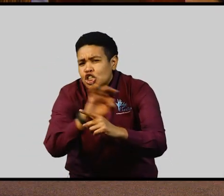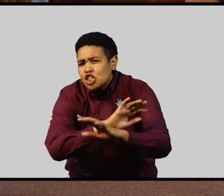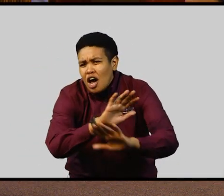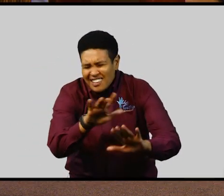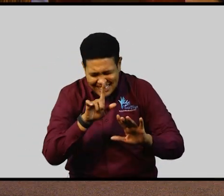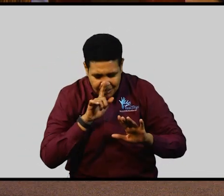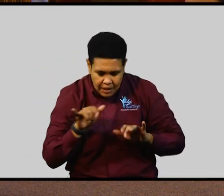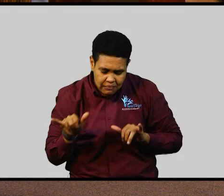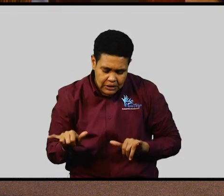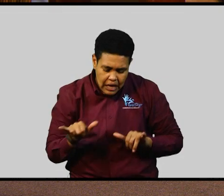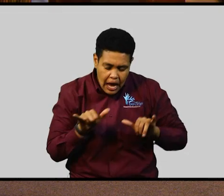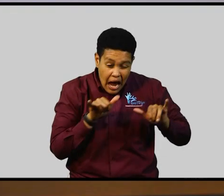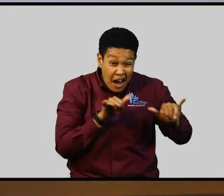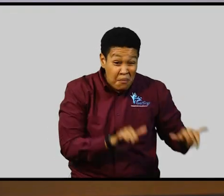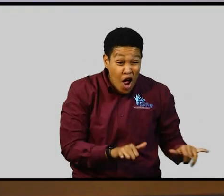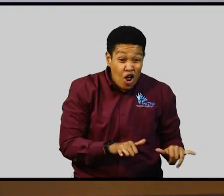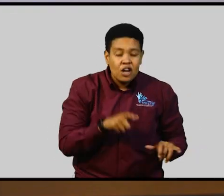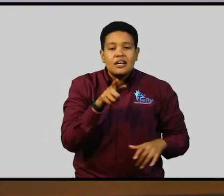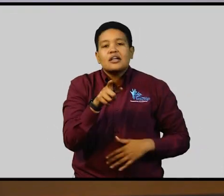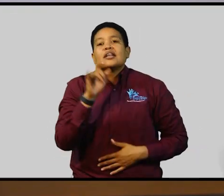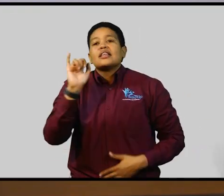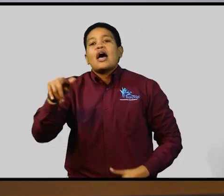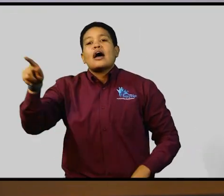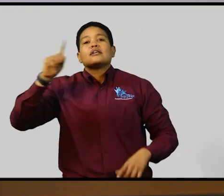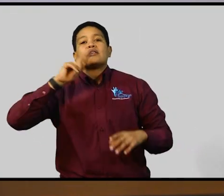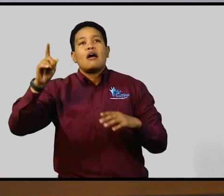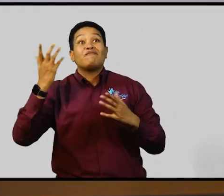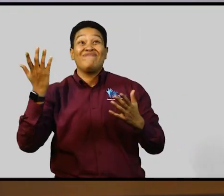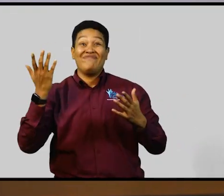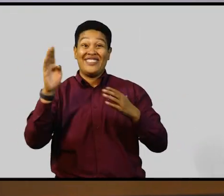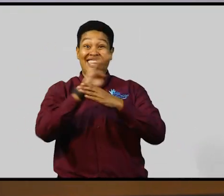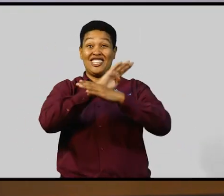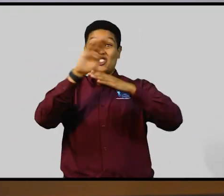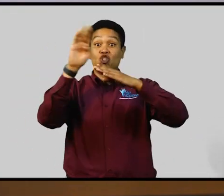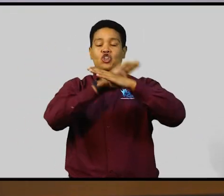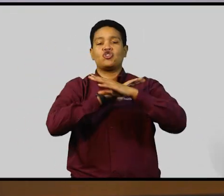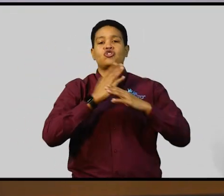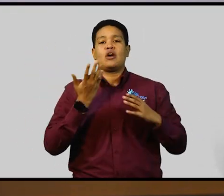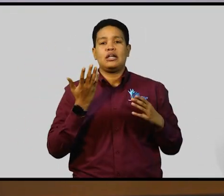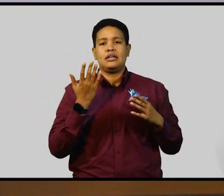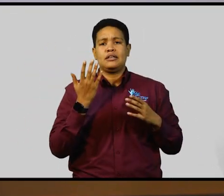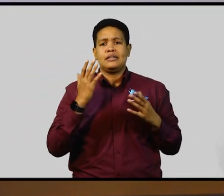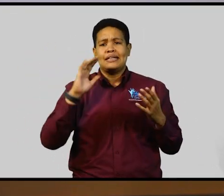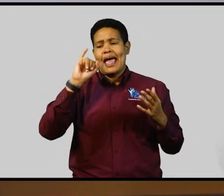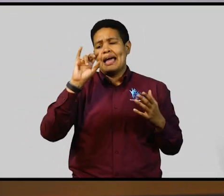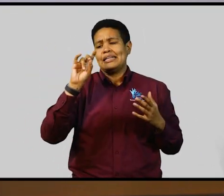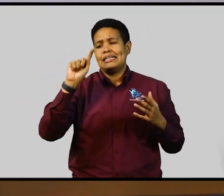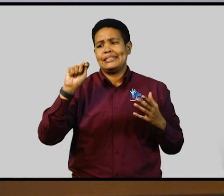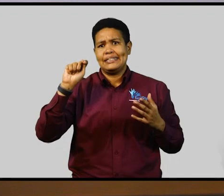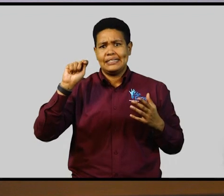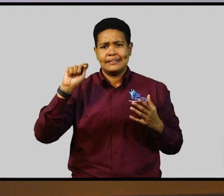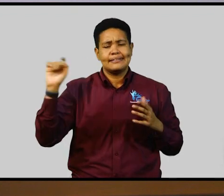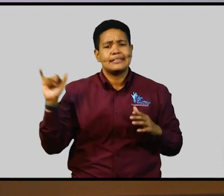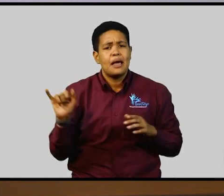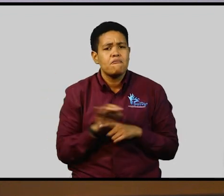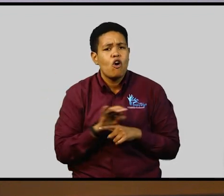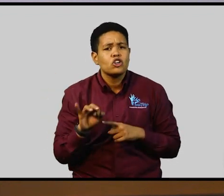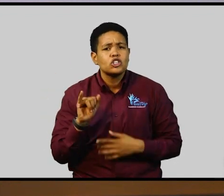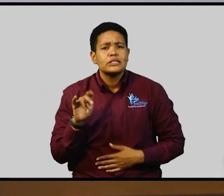similarly to that of the Industrial Dispute Tribunal.